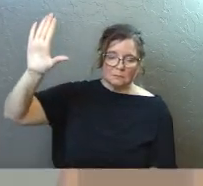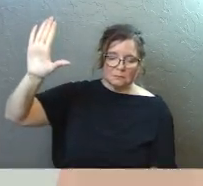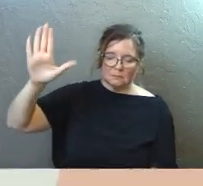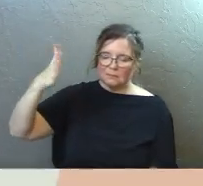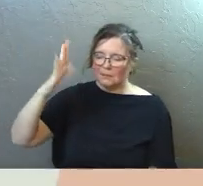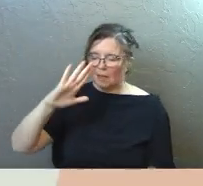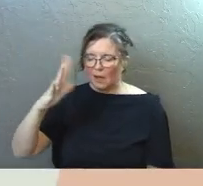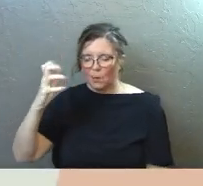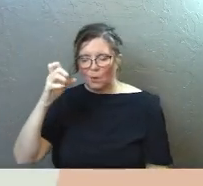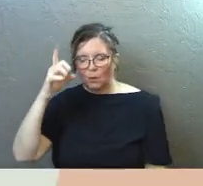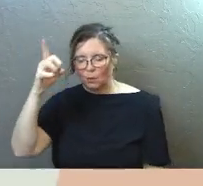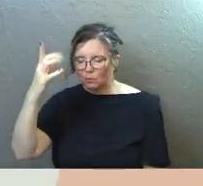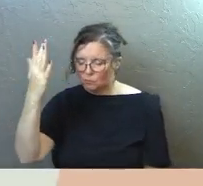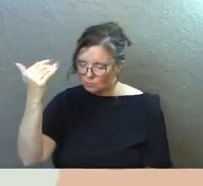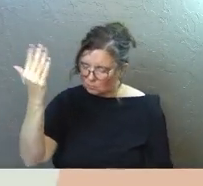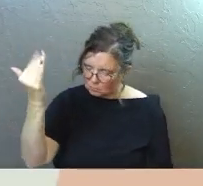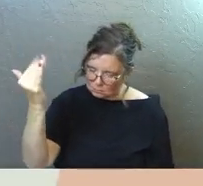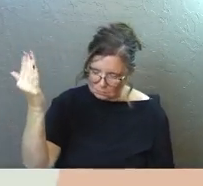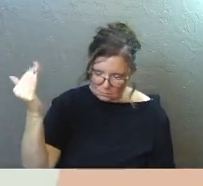God, we want you.